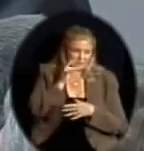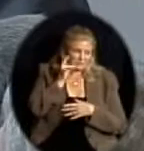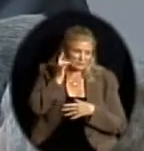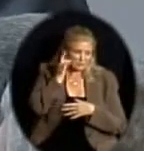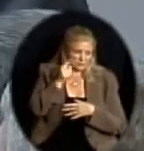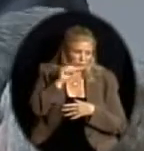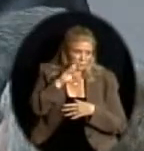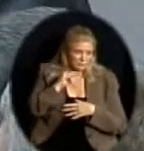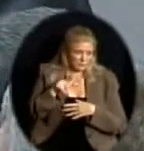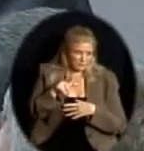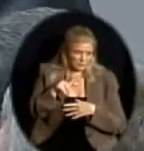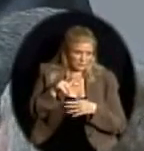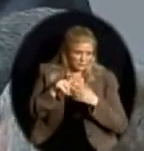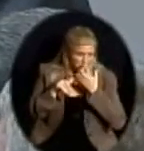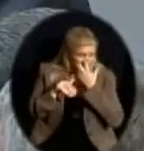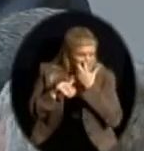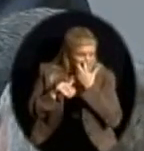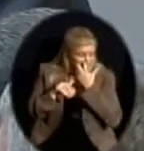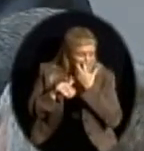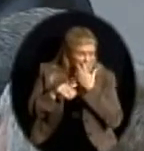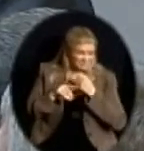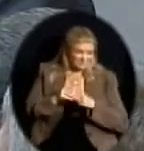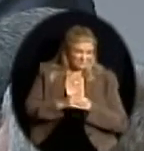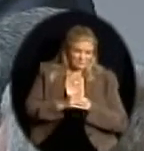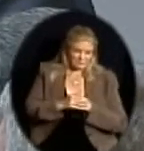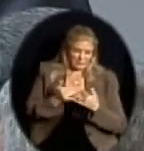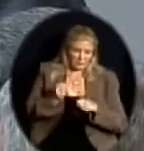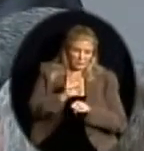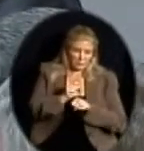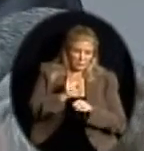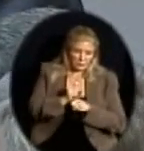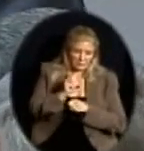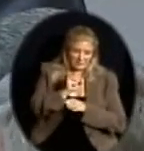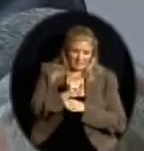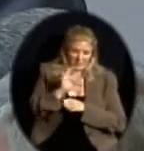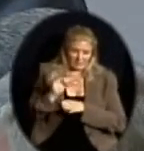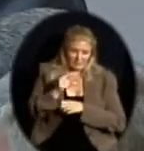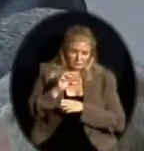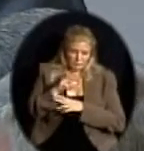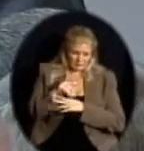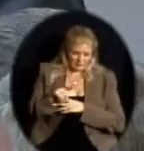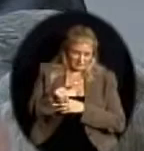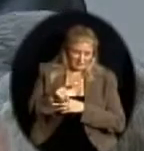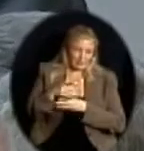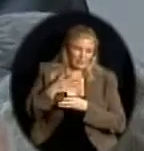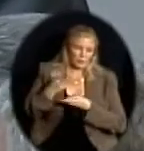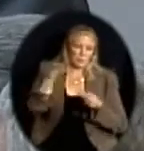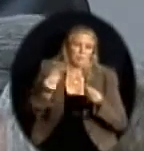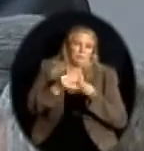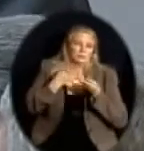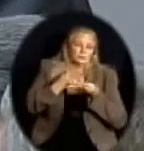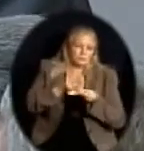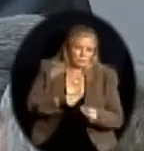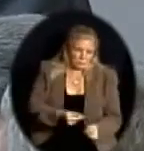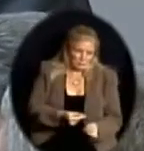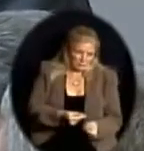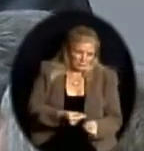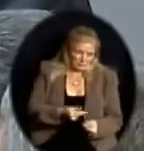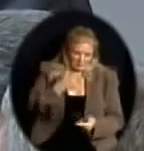nice of them to work with us. And so we're working at Santa Fe, and that's going a lot smoother in that we sort of worked out our problems at Indian Trail.